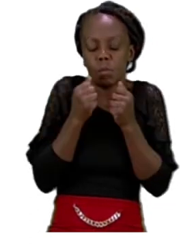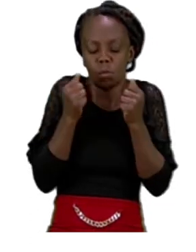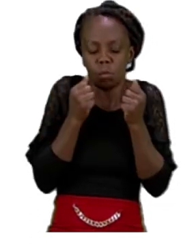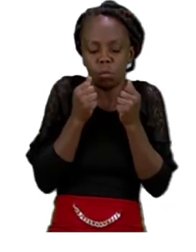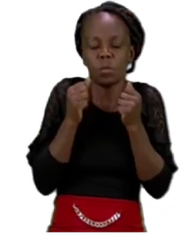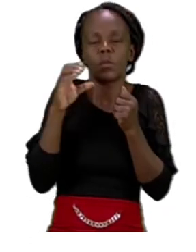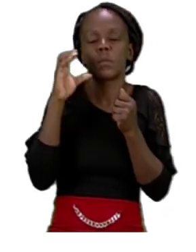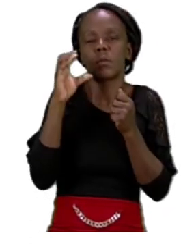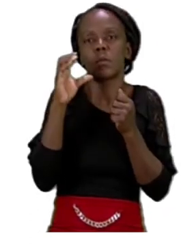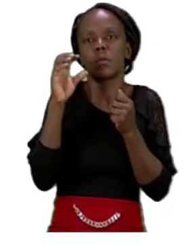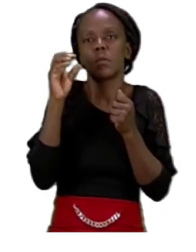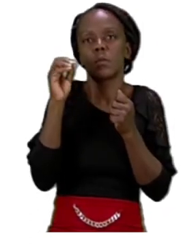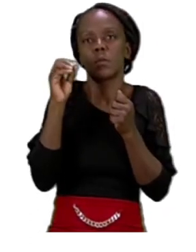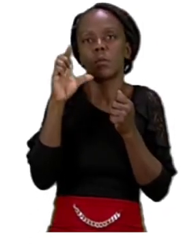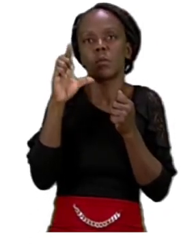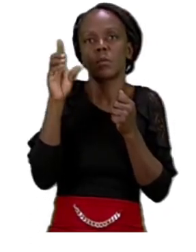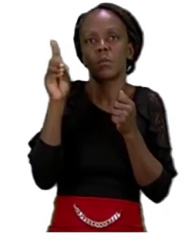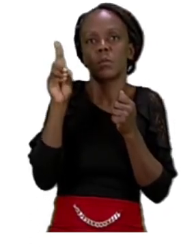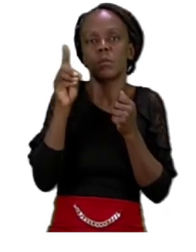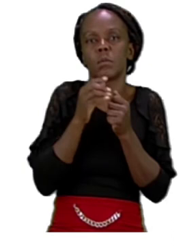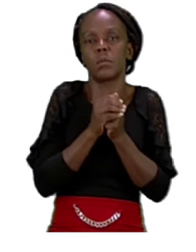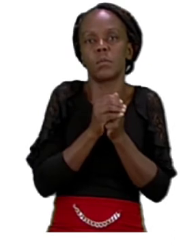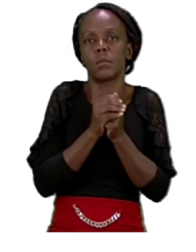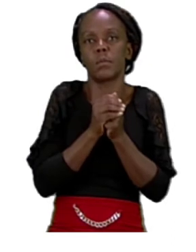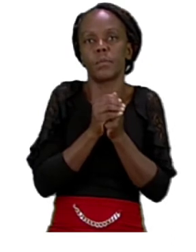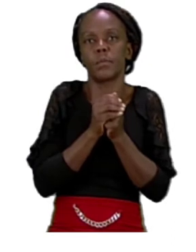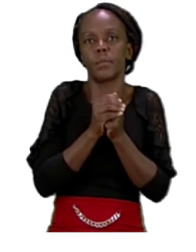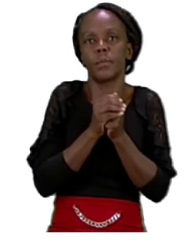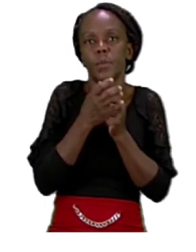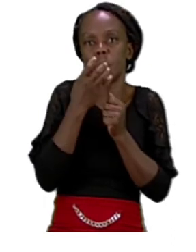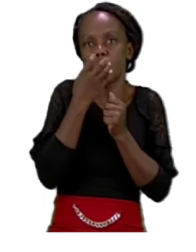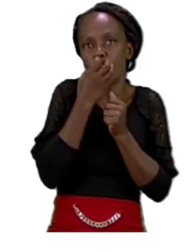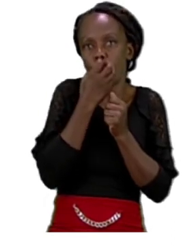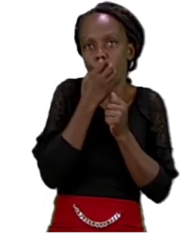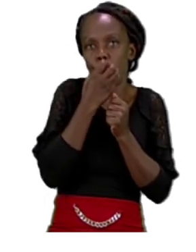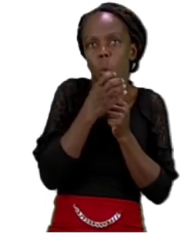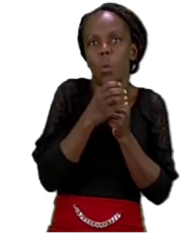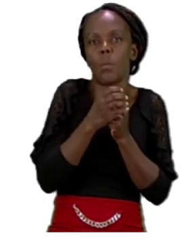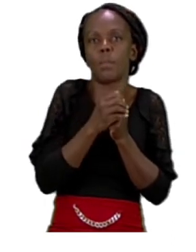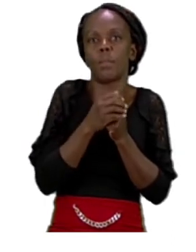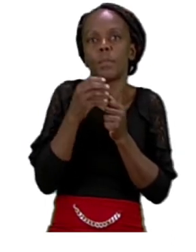cold warm